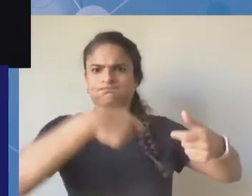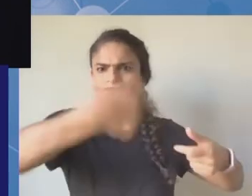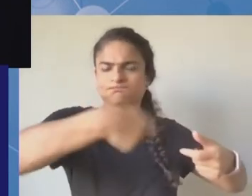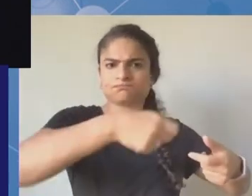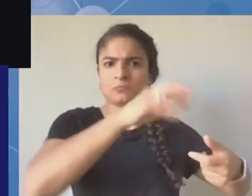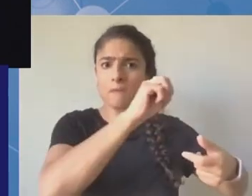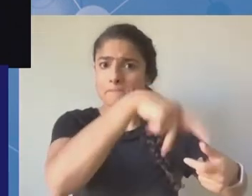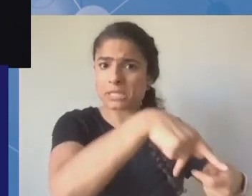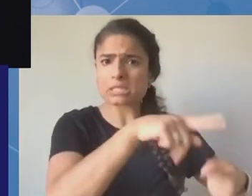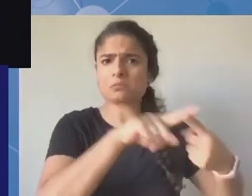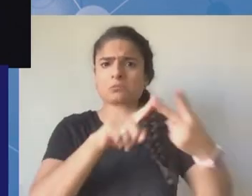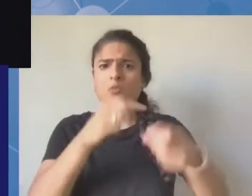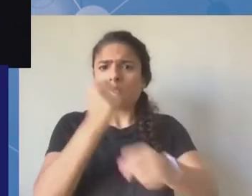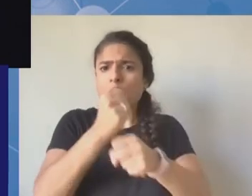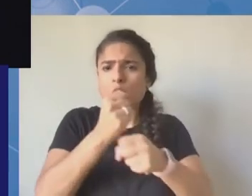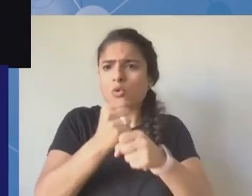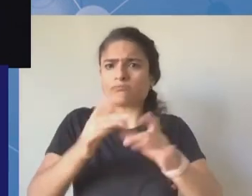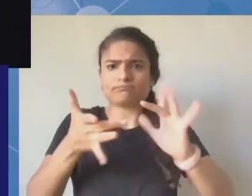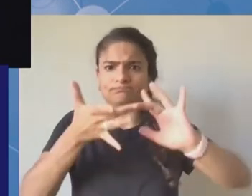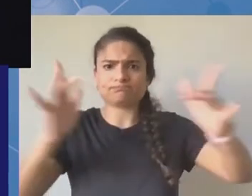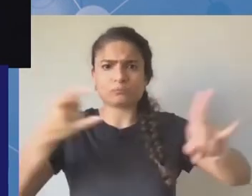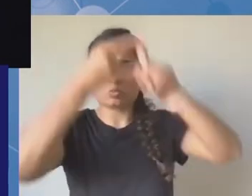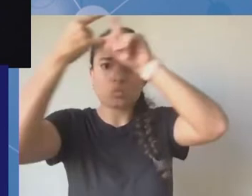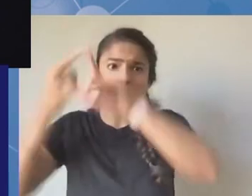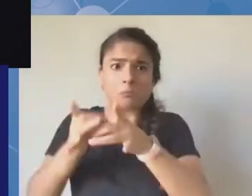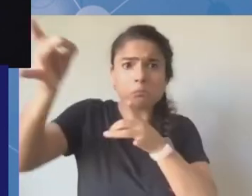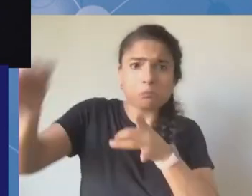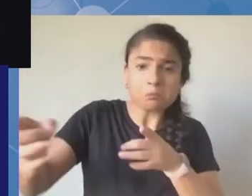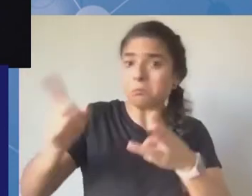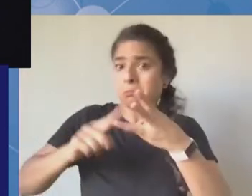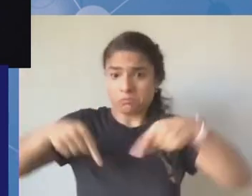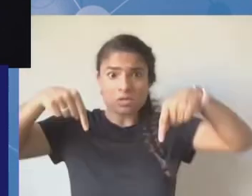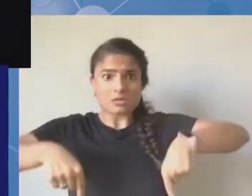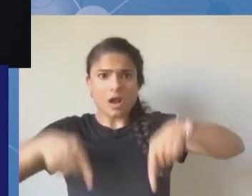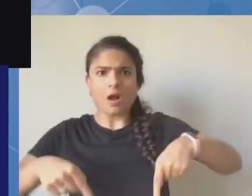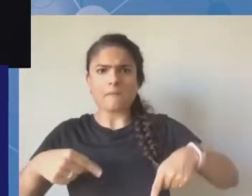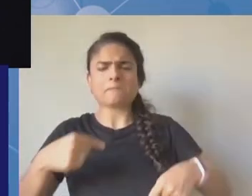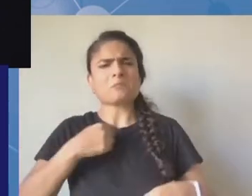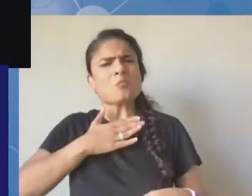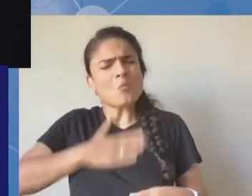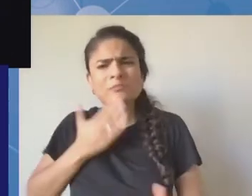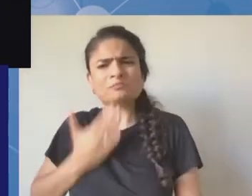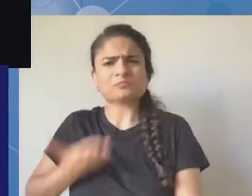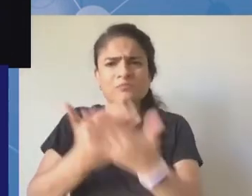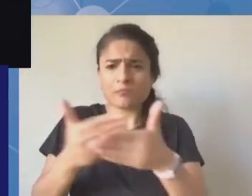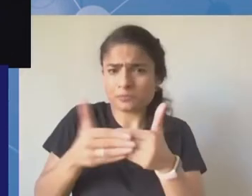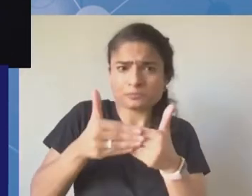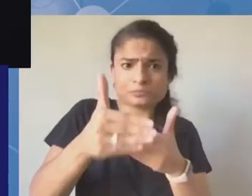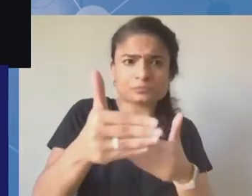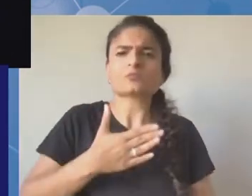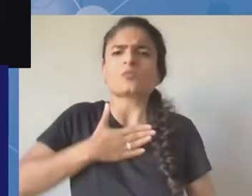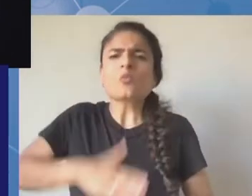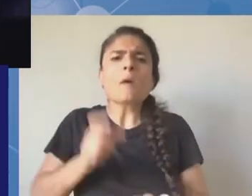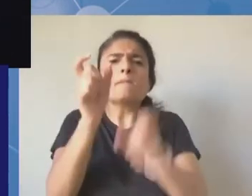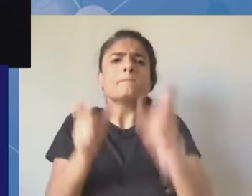we might want to reach out to resource people who can hold mentorship sessions, especially